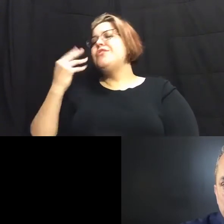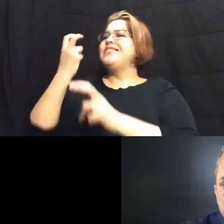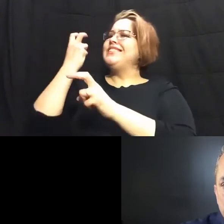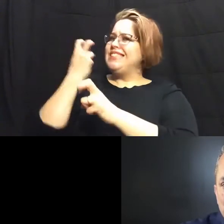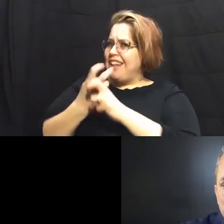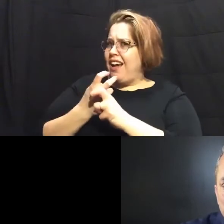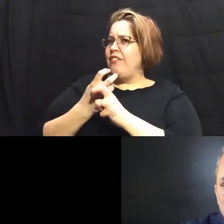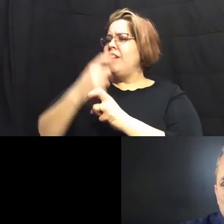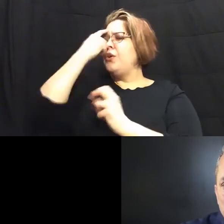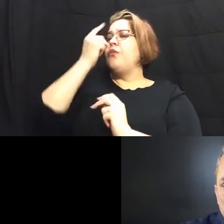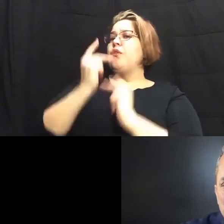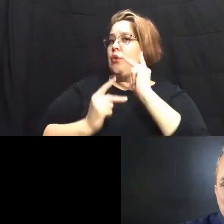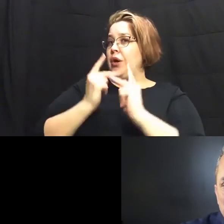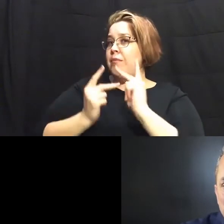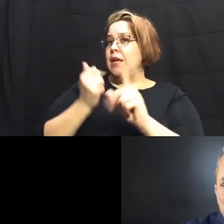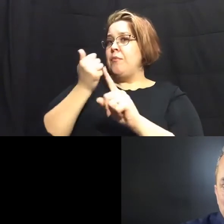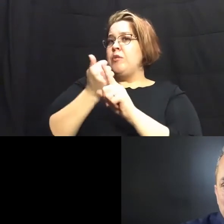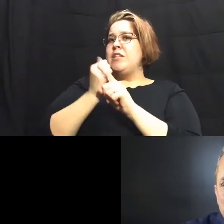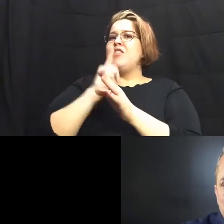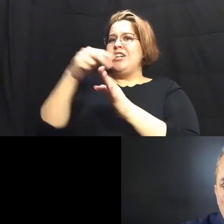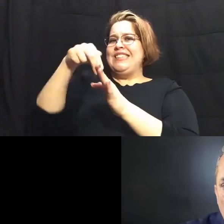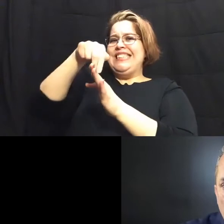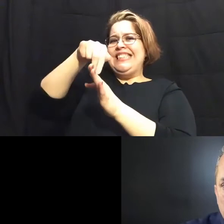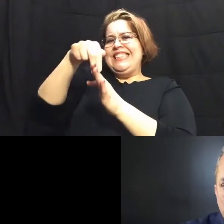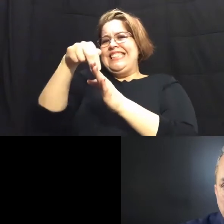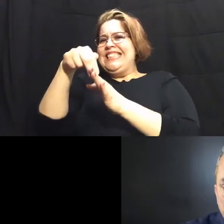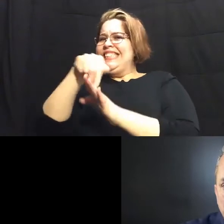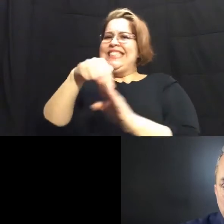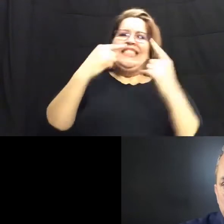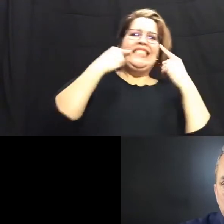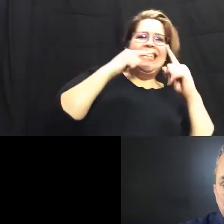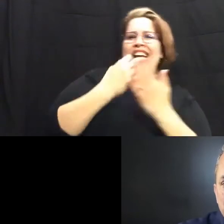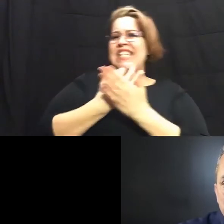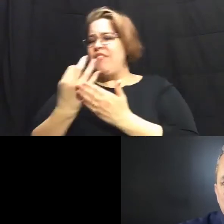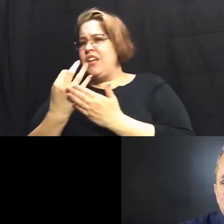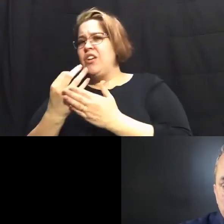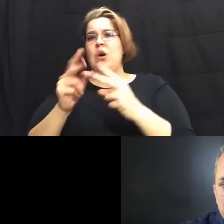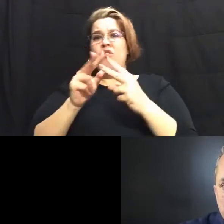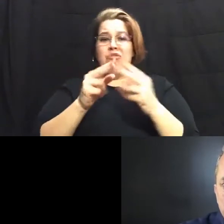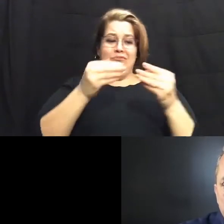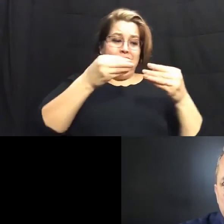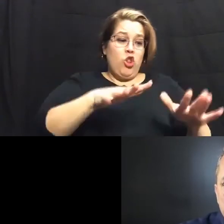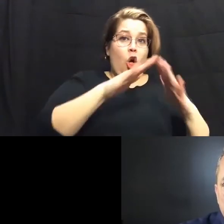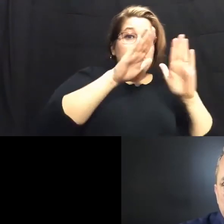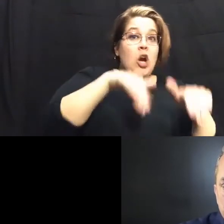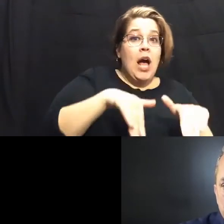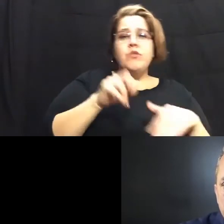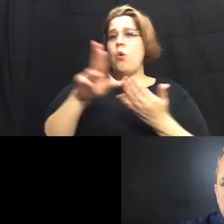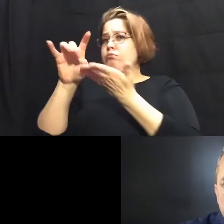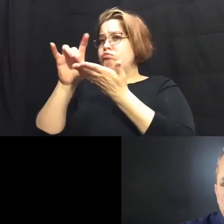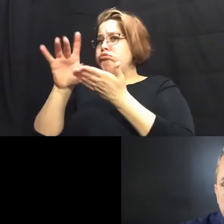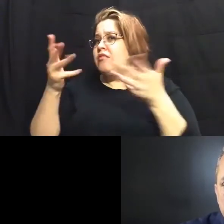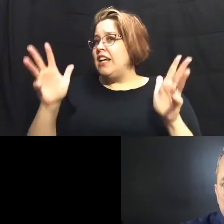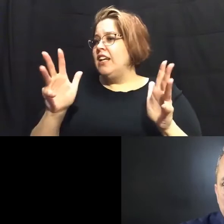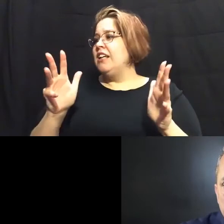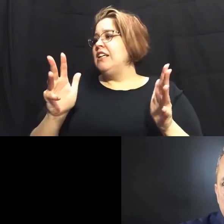been for people on the edge um for people who um either lost their homes or got evicted and